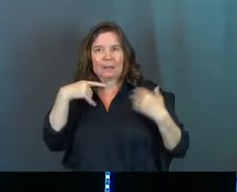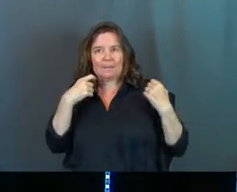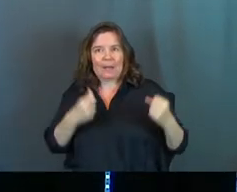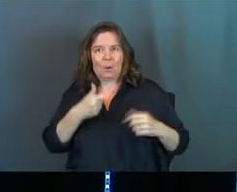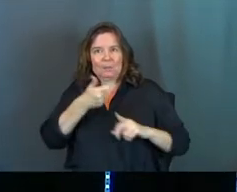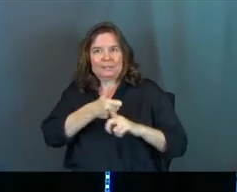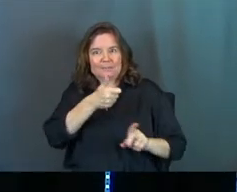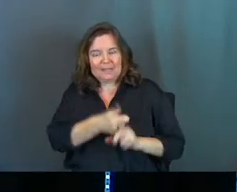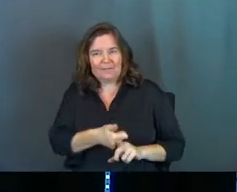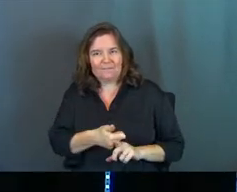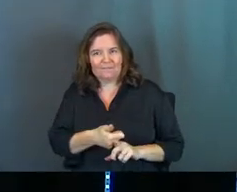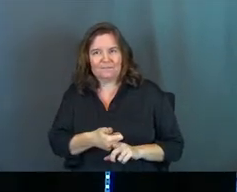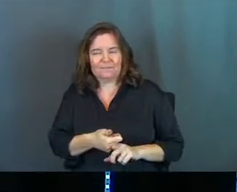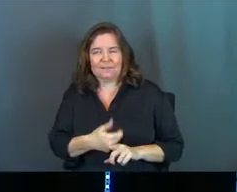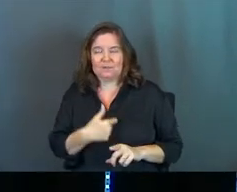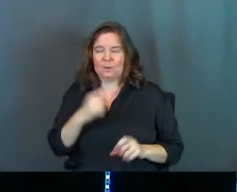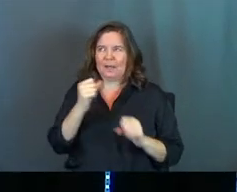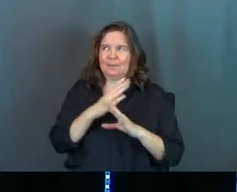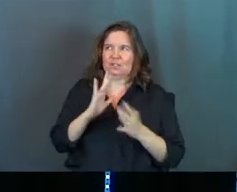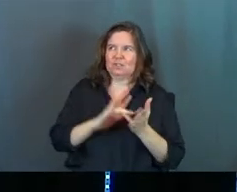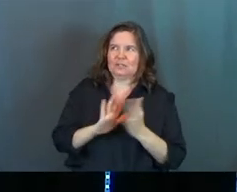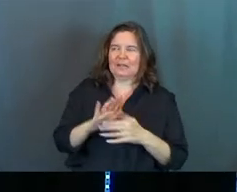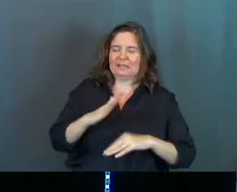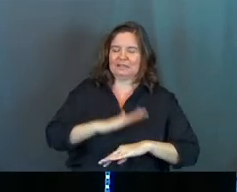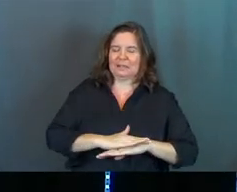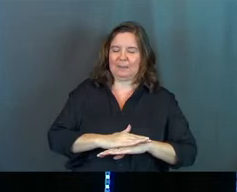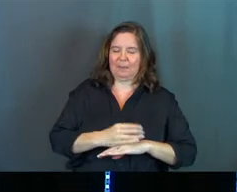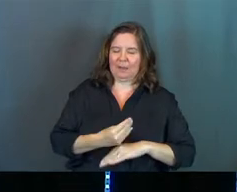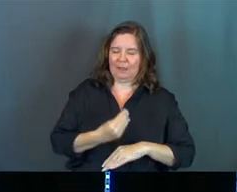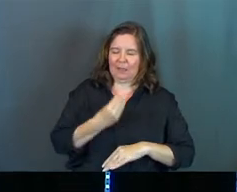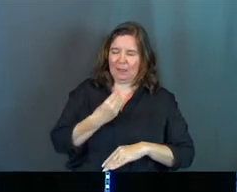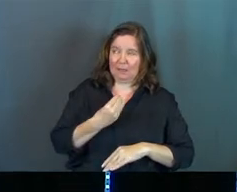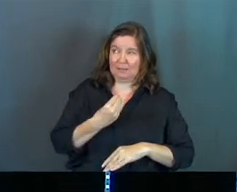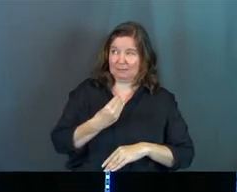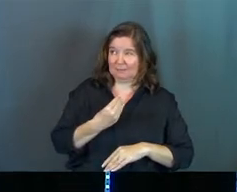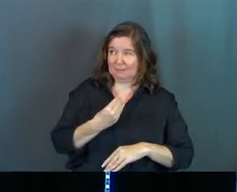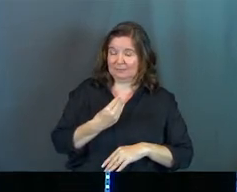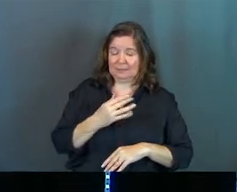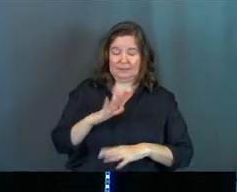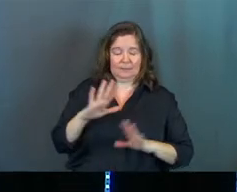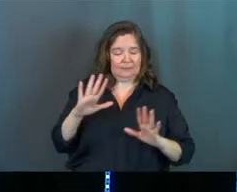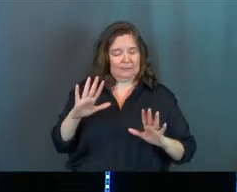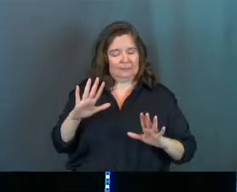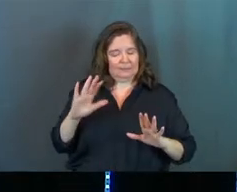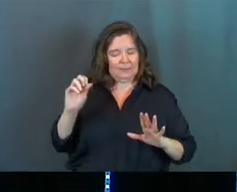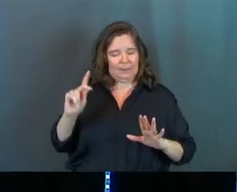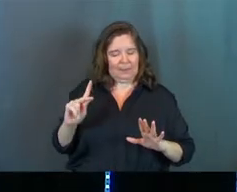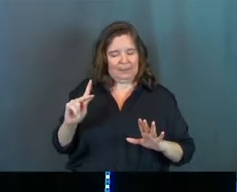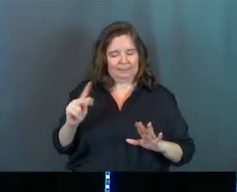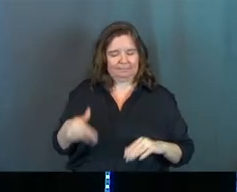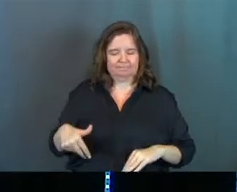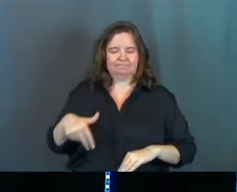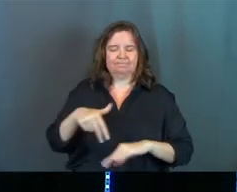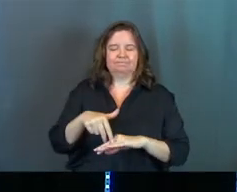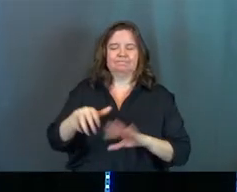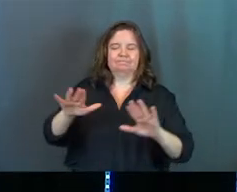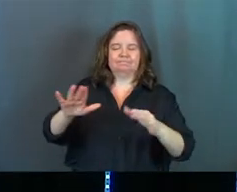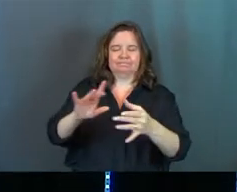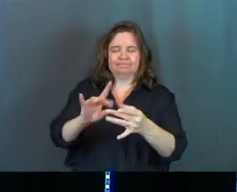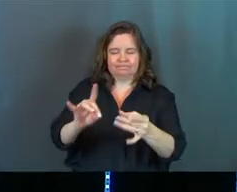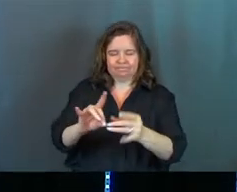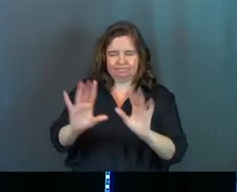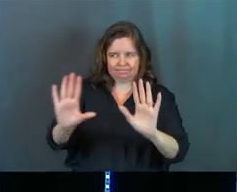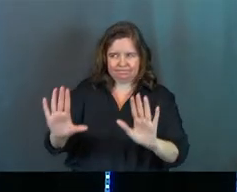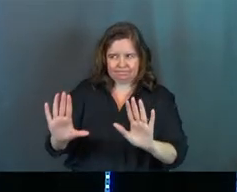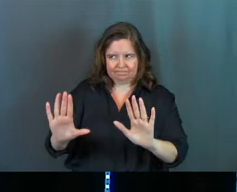himself. So, I mean, I just picture Jesus, like, at this table with the disciples of Eden, and he's like, okay. And, you know, he just kind of stands up, and he's like, let me say something. And so